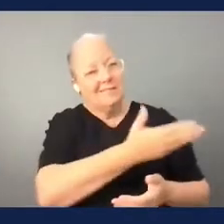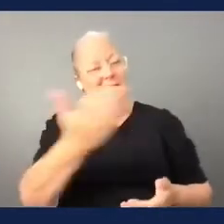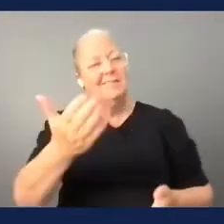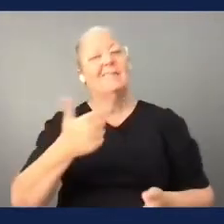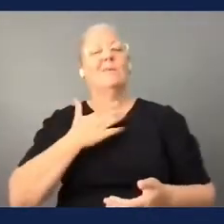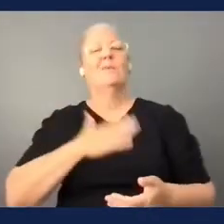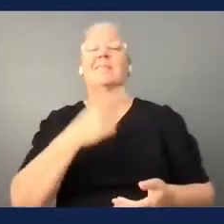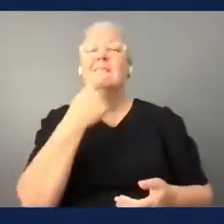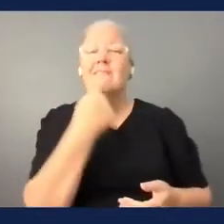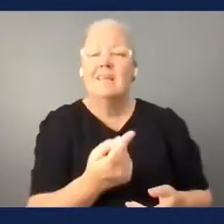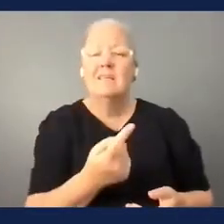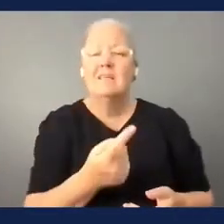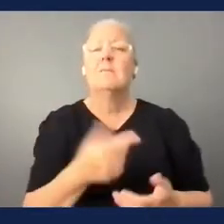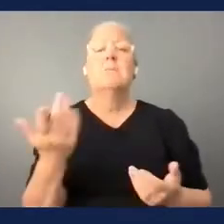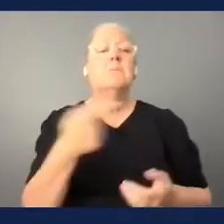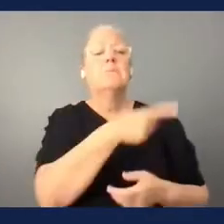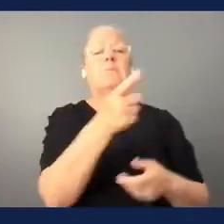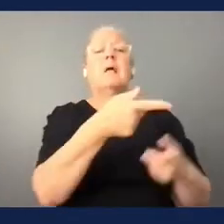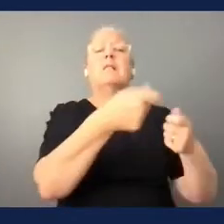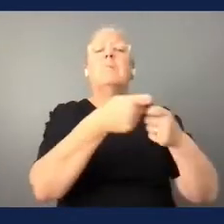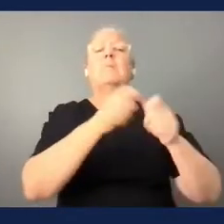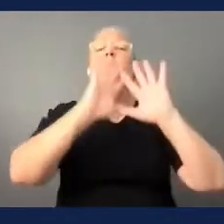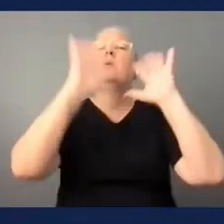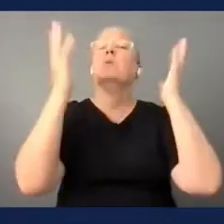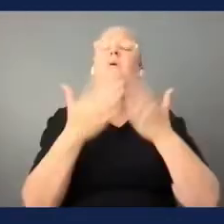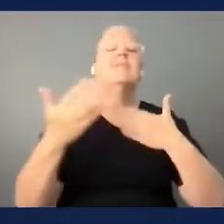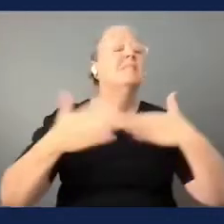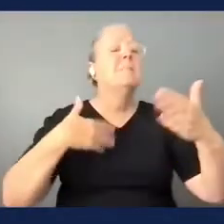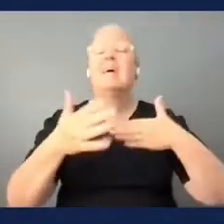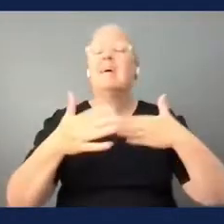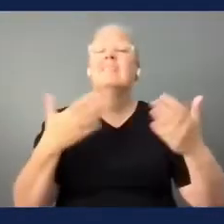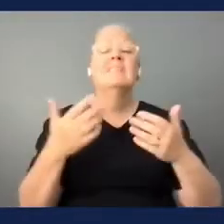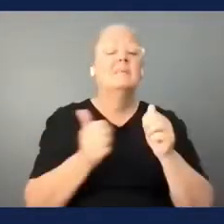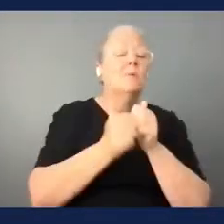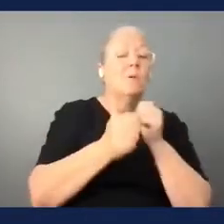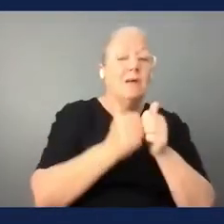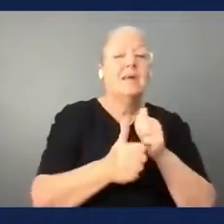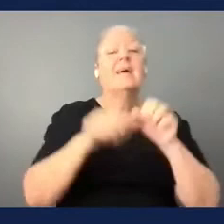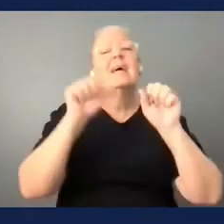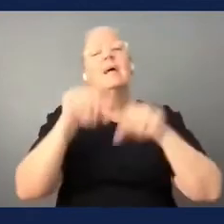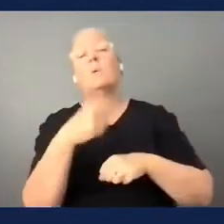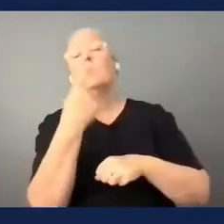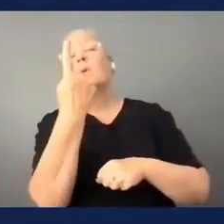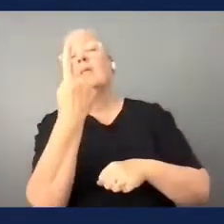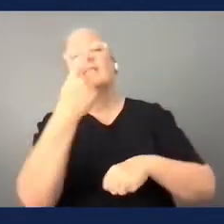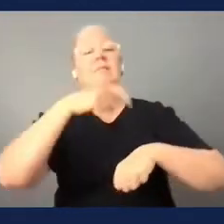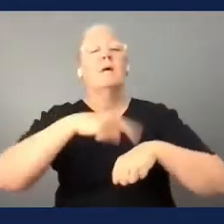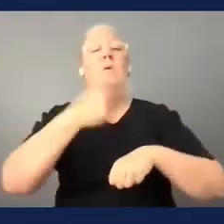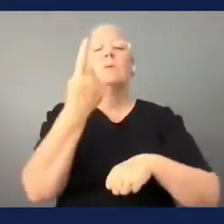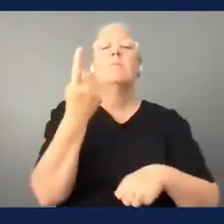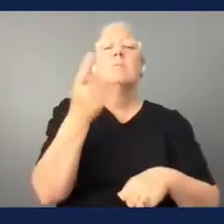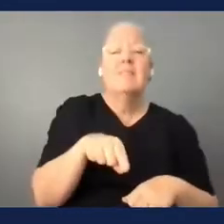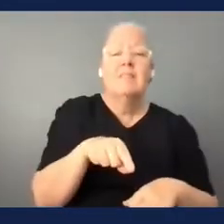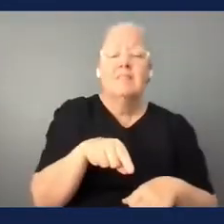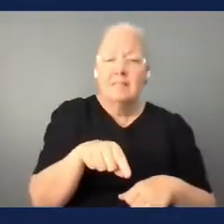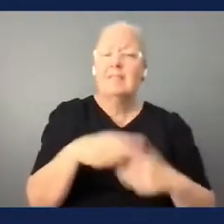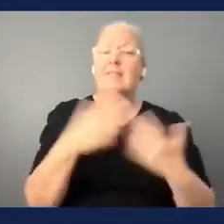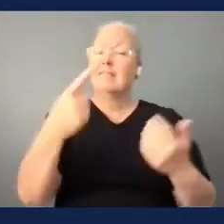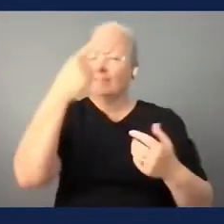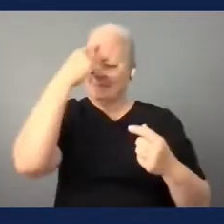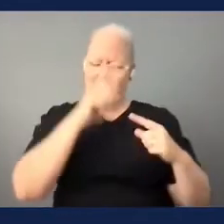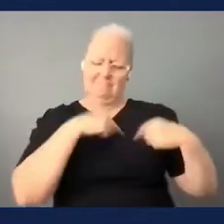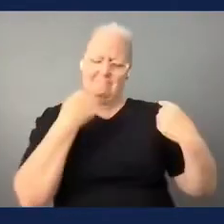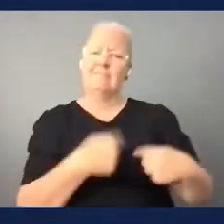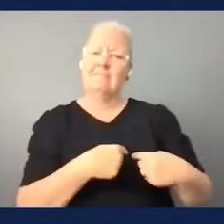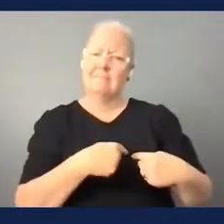why every club around the world be it whatever sport can't do this at least once a month to give back to people who've probably given an awful lot to those clubs